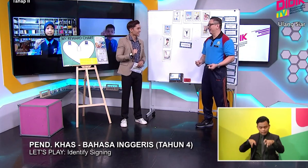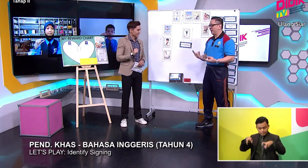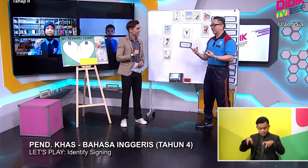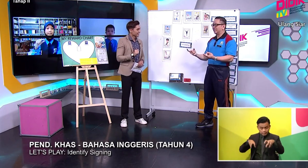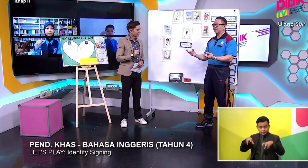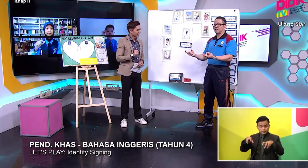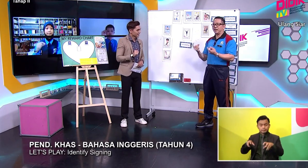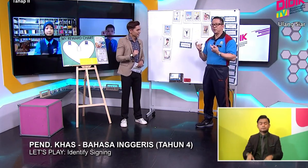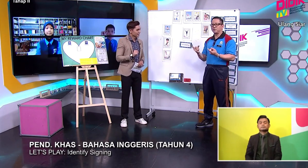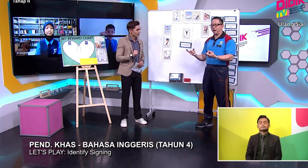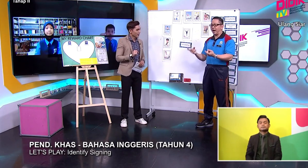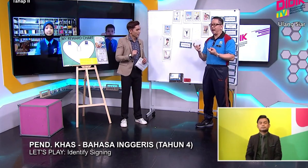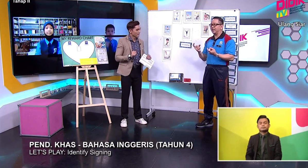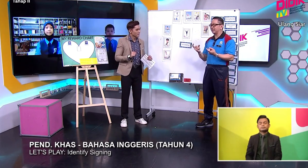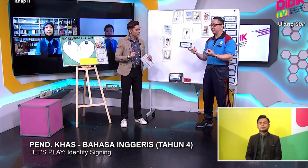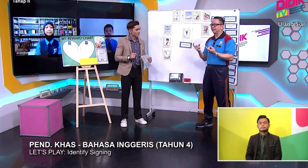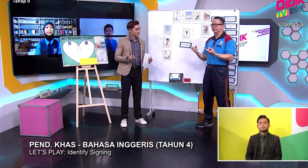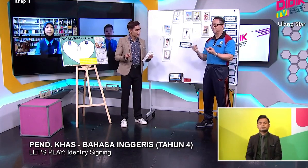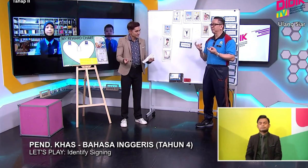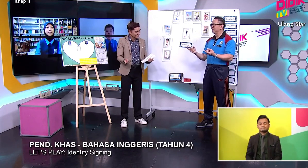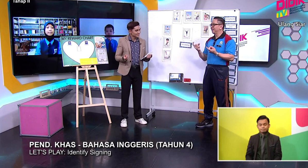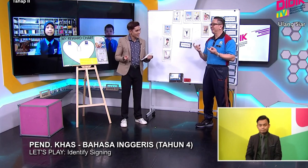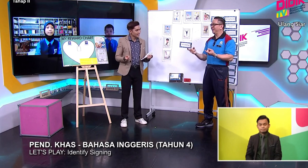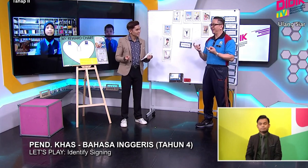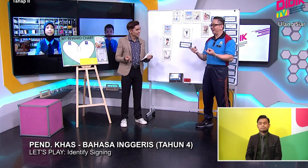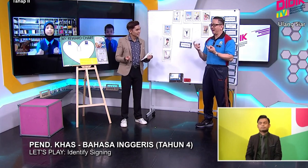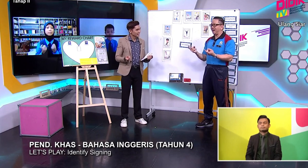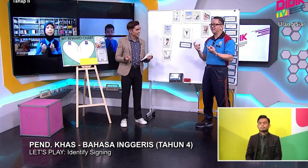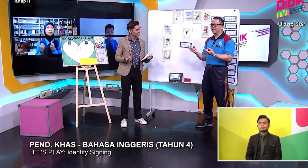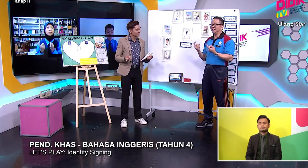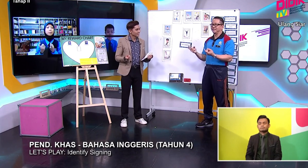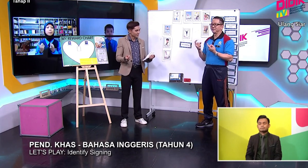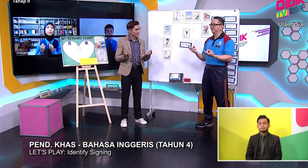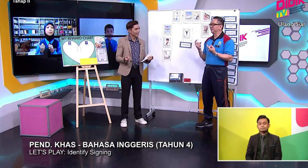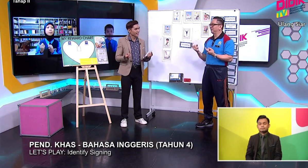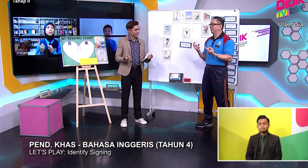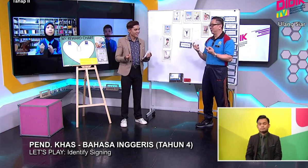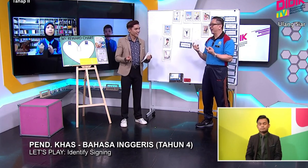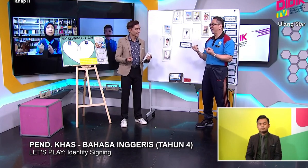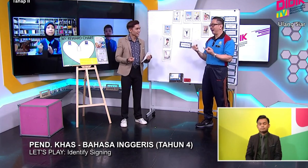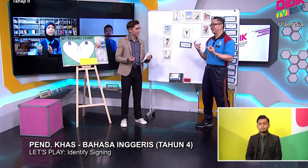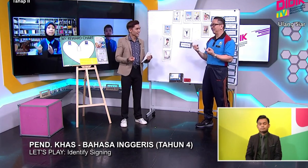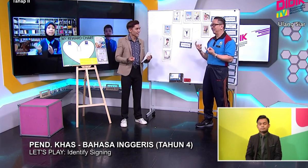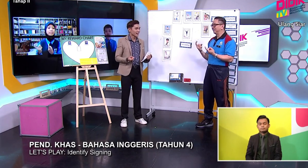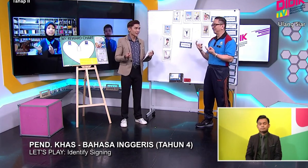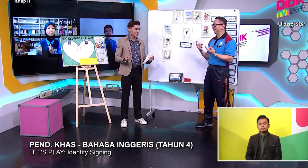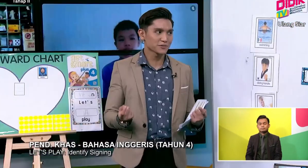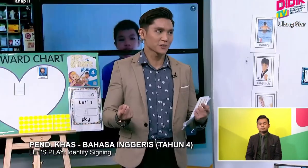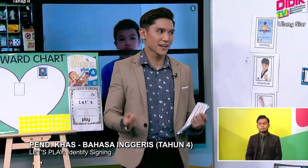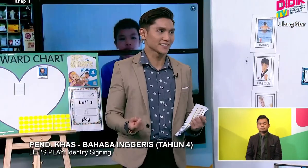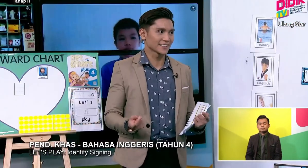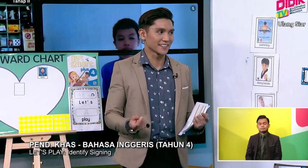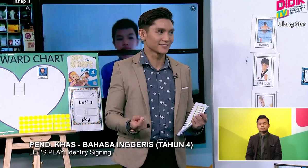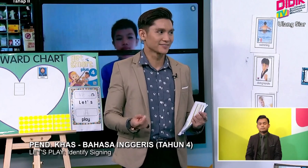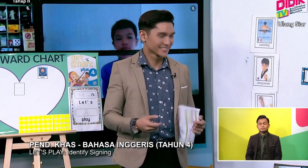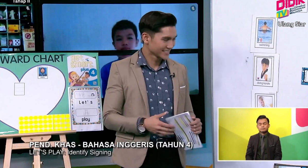Okay. This is the sign language for ice skating. This is ice skating. Ice skating. Right. Do you like ice skating? I love